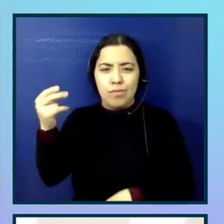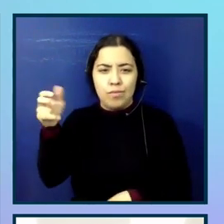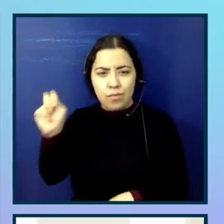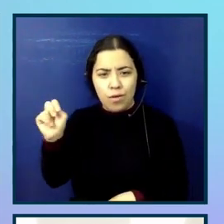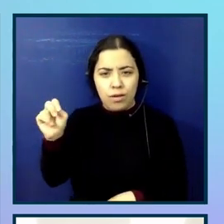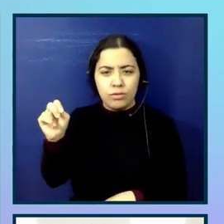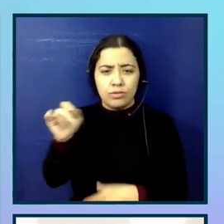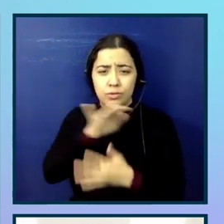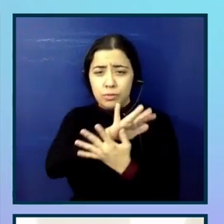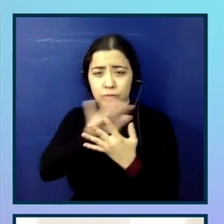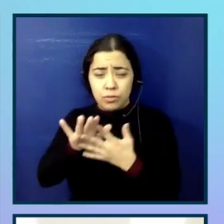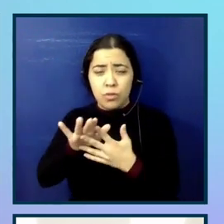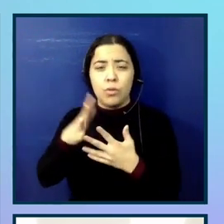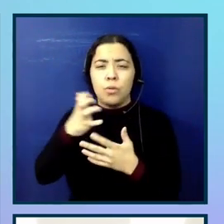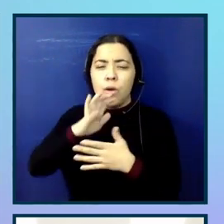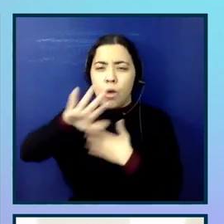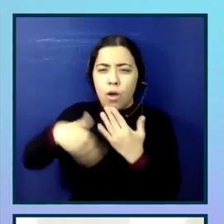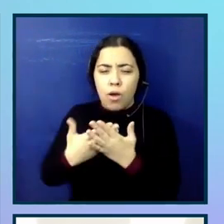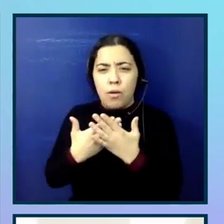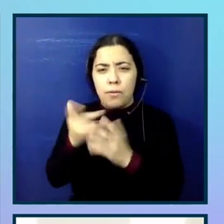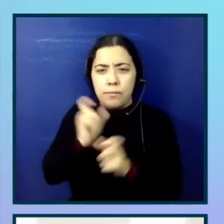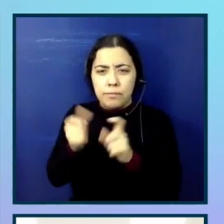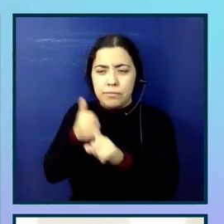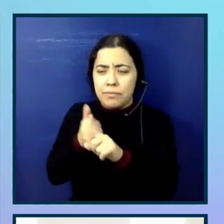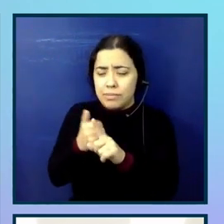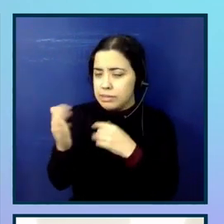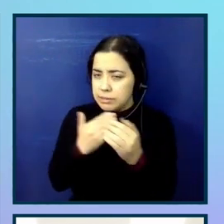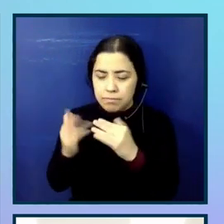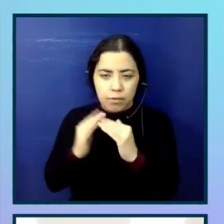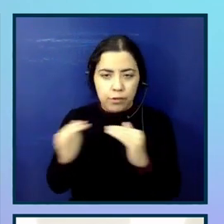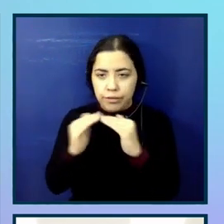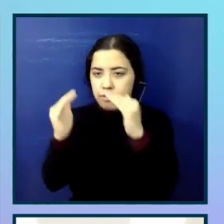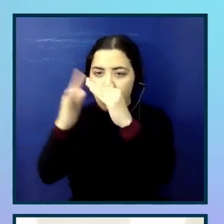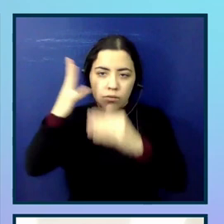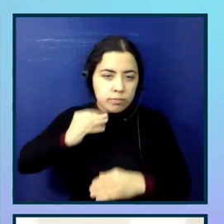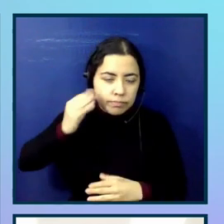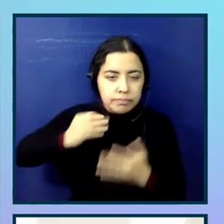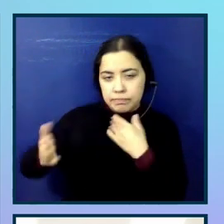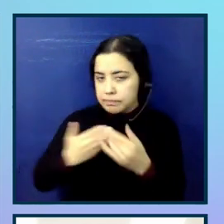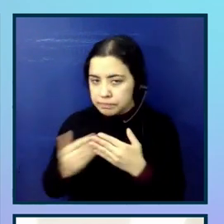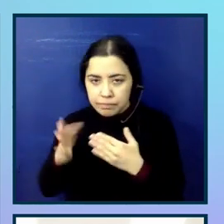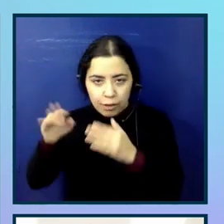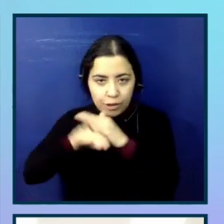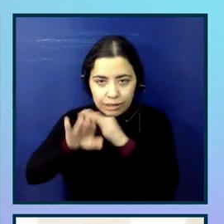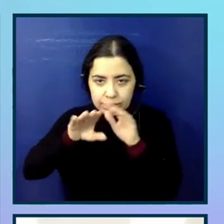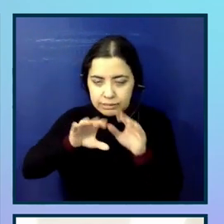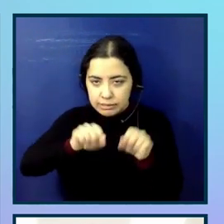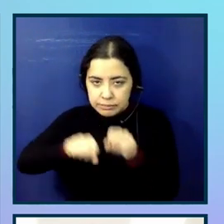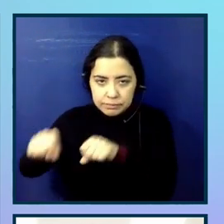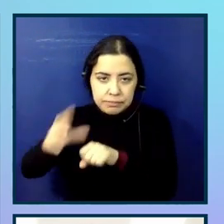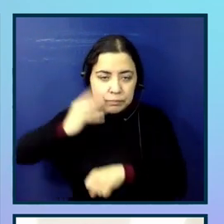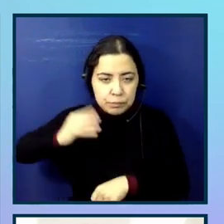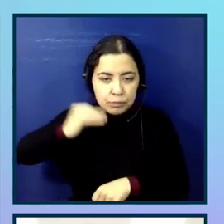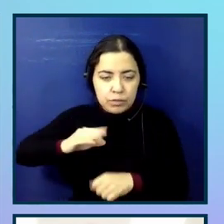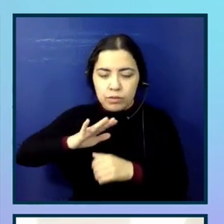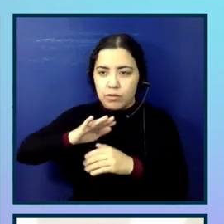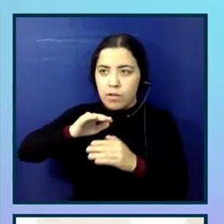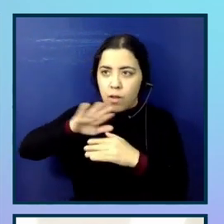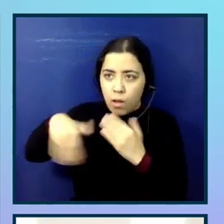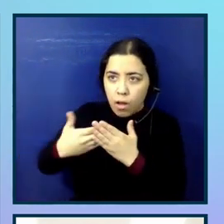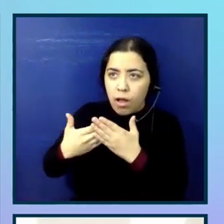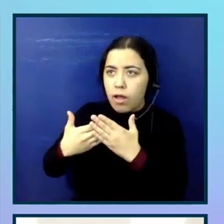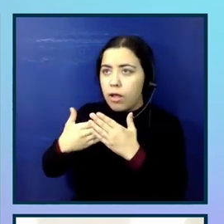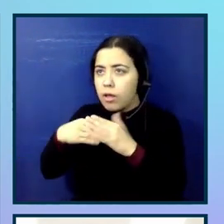wanted to put a programme on that everyone at any level of their journey in accessibility had access to and were